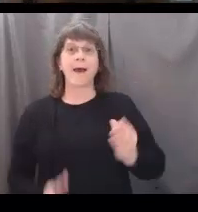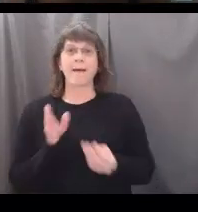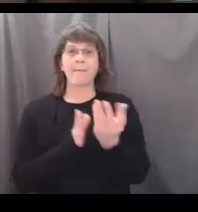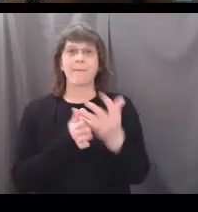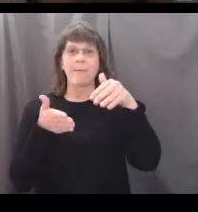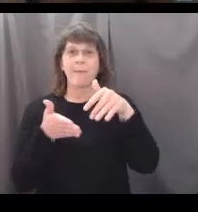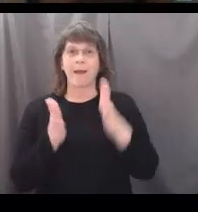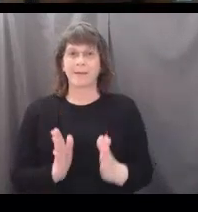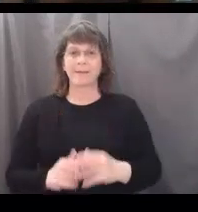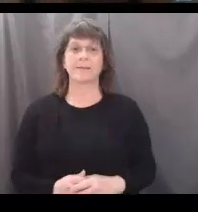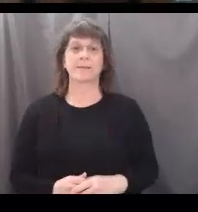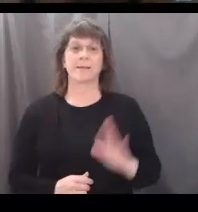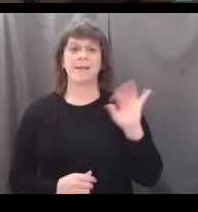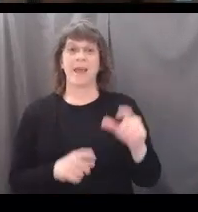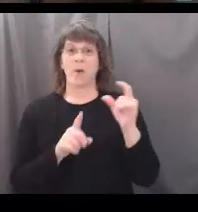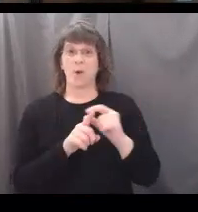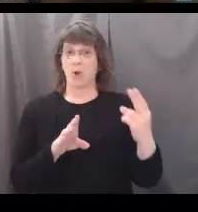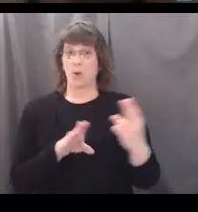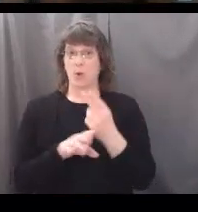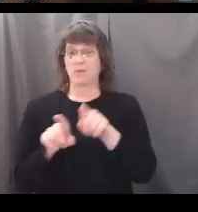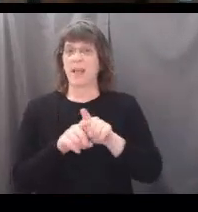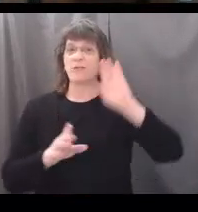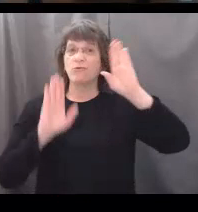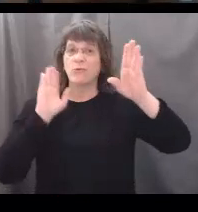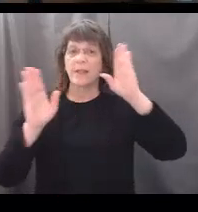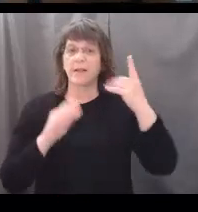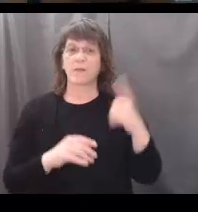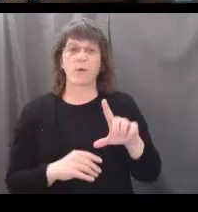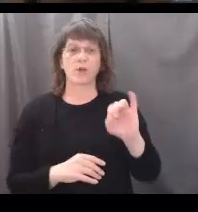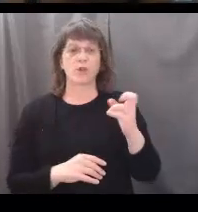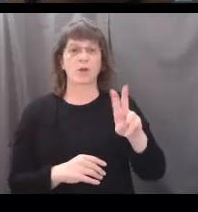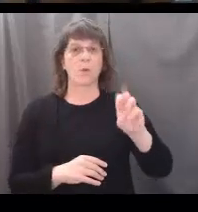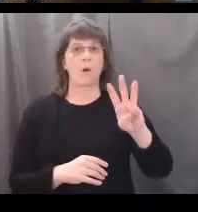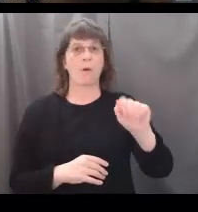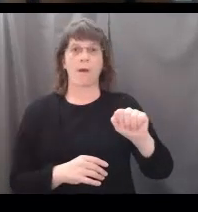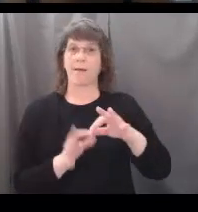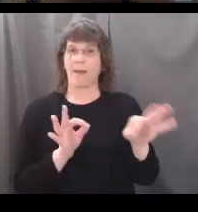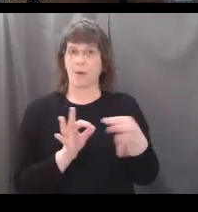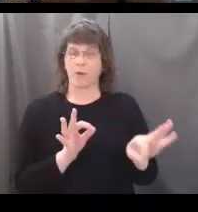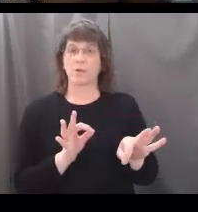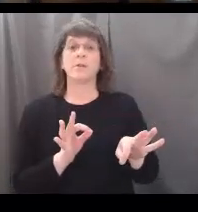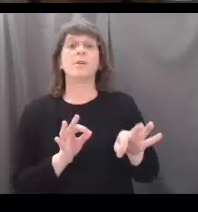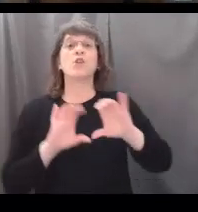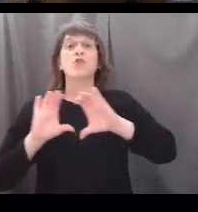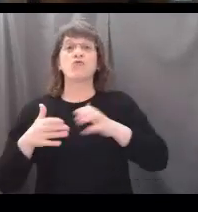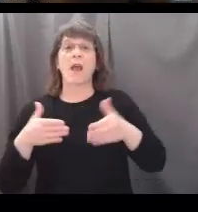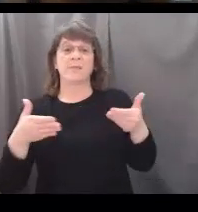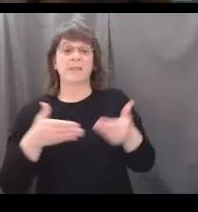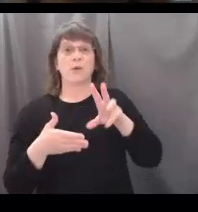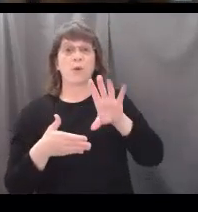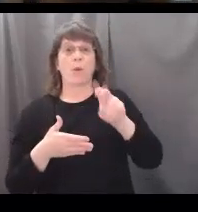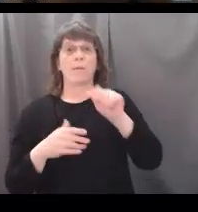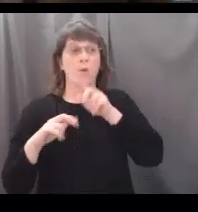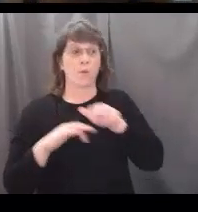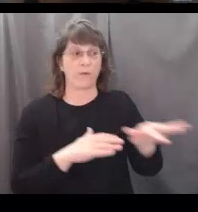botanists. This is a word used as a greeting in the Chinook Wawa language by tribes all along the Columbia River.